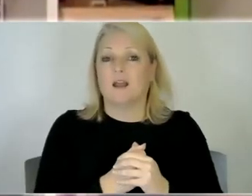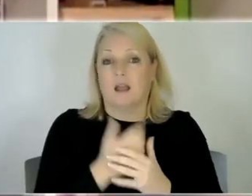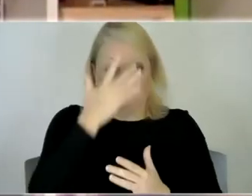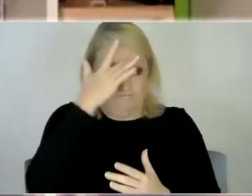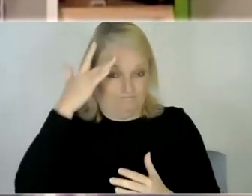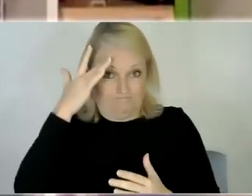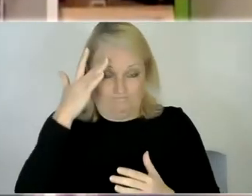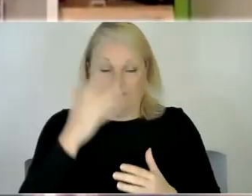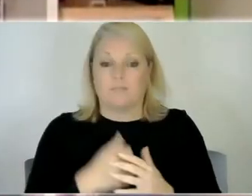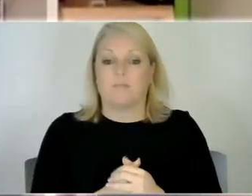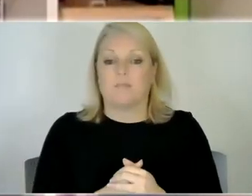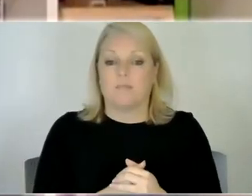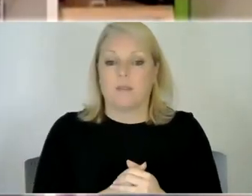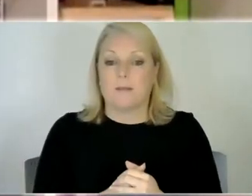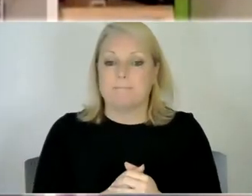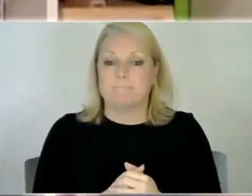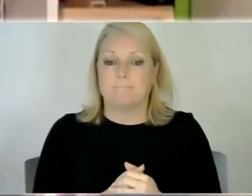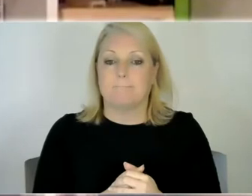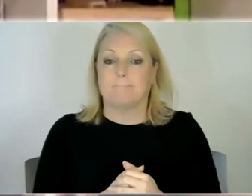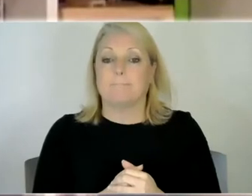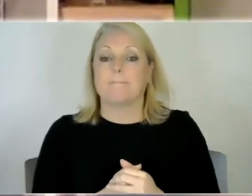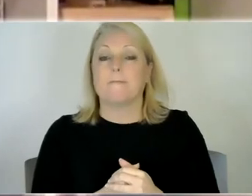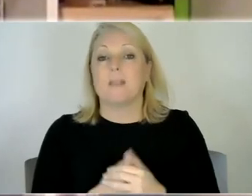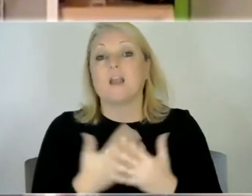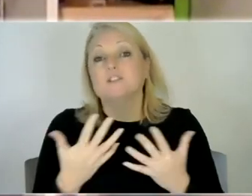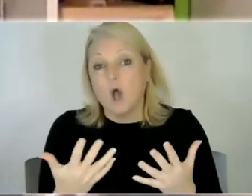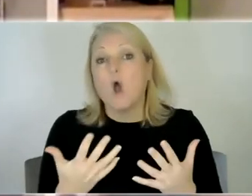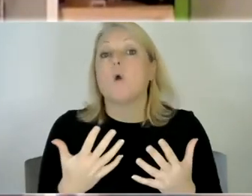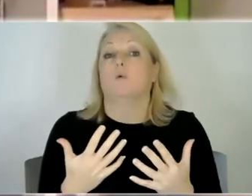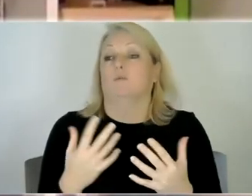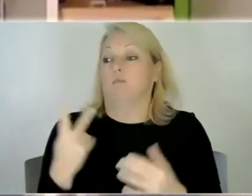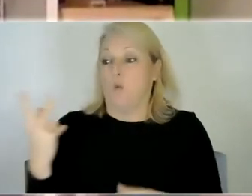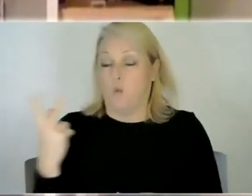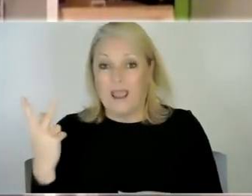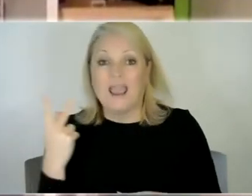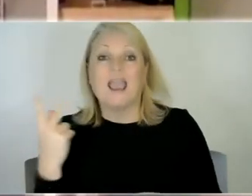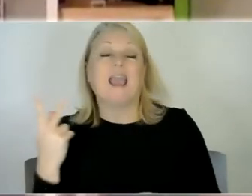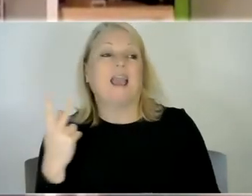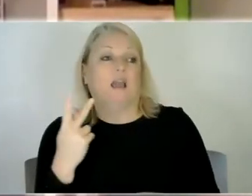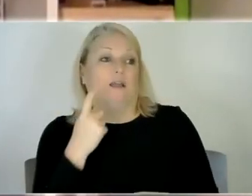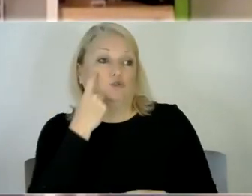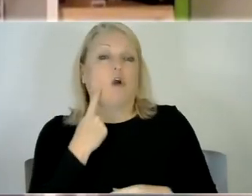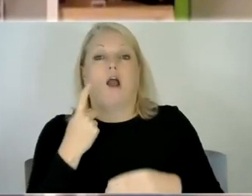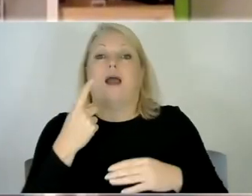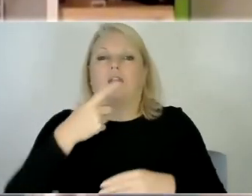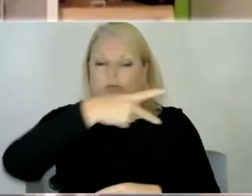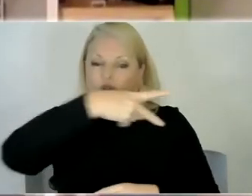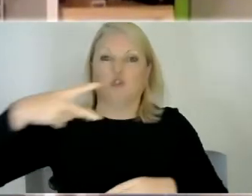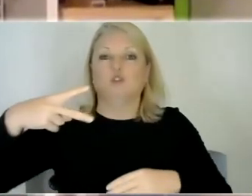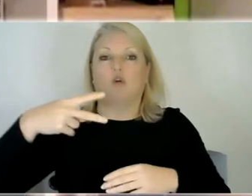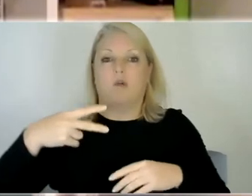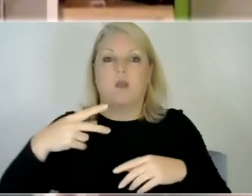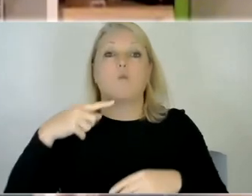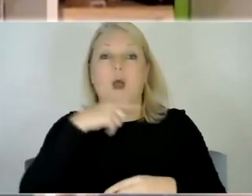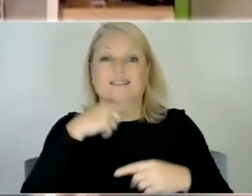and we started having to to you know have one upstairs one downstairs and and one at the